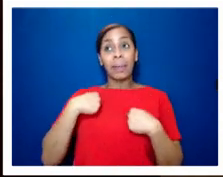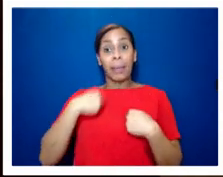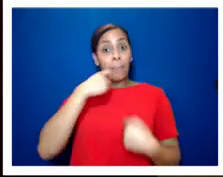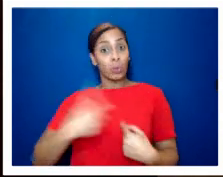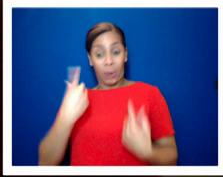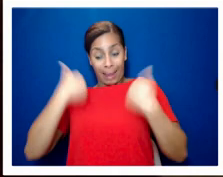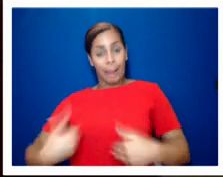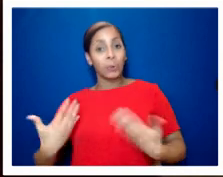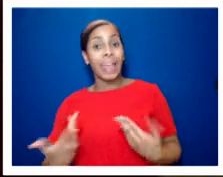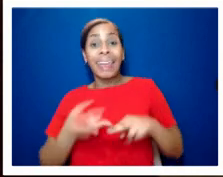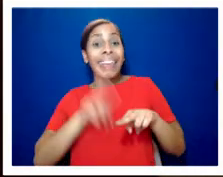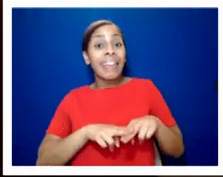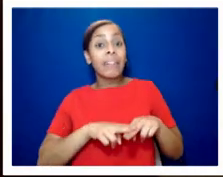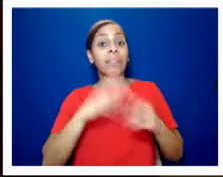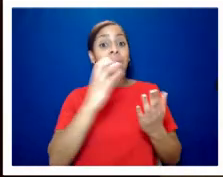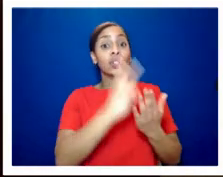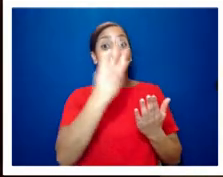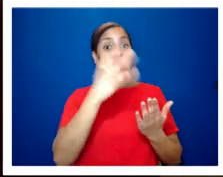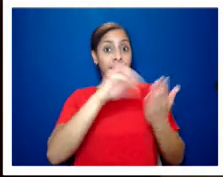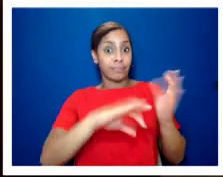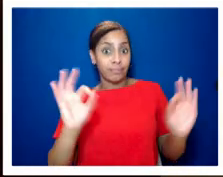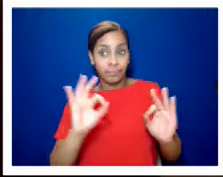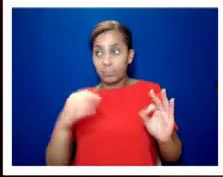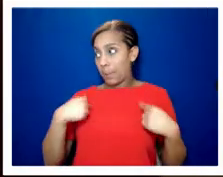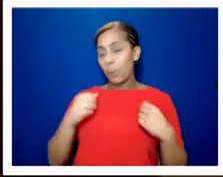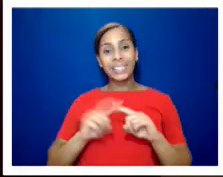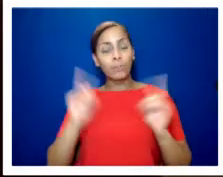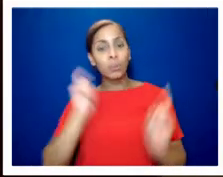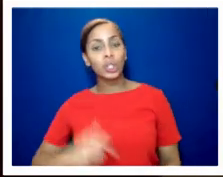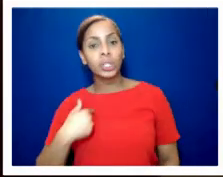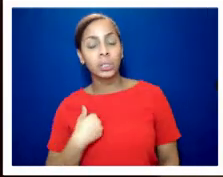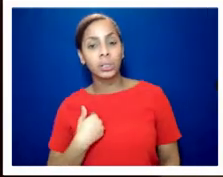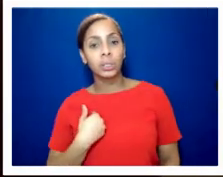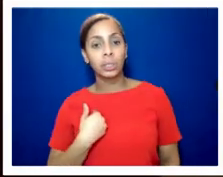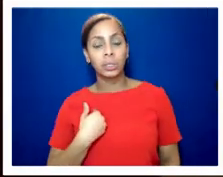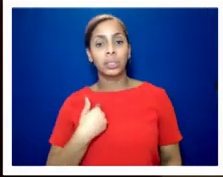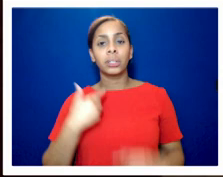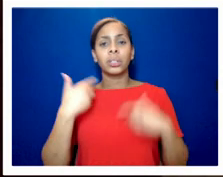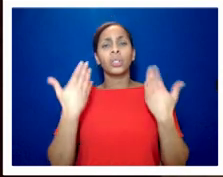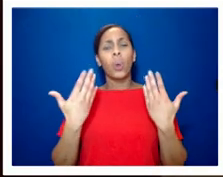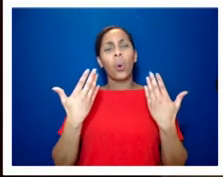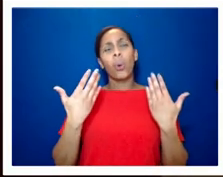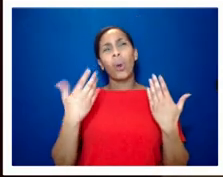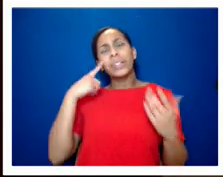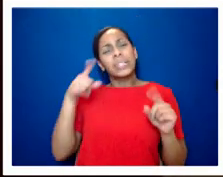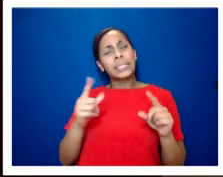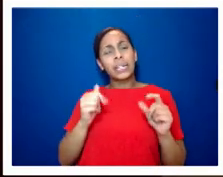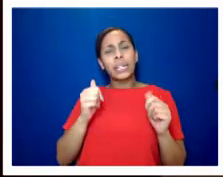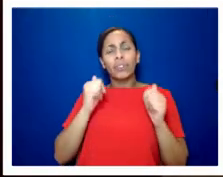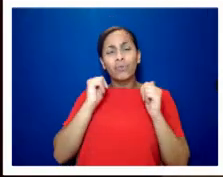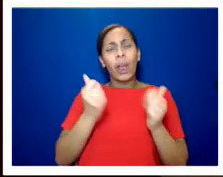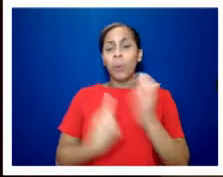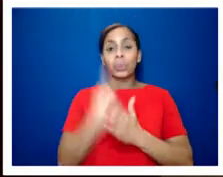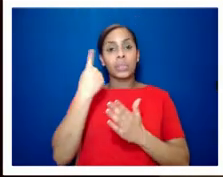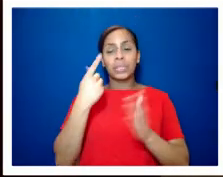if it hadn't happened um so yeah i thought i thought it would be a great opportunity i think to to write that book